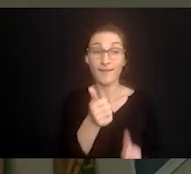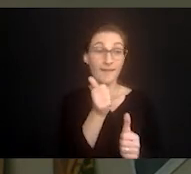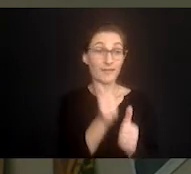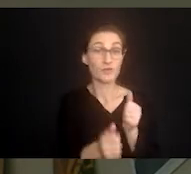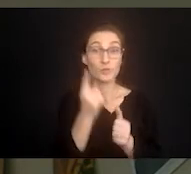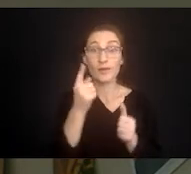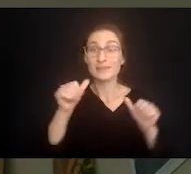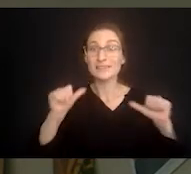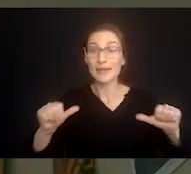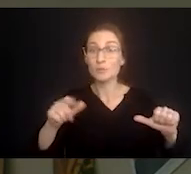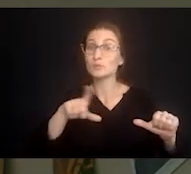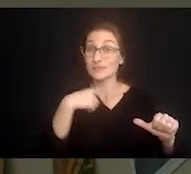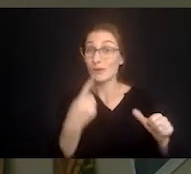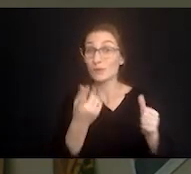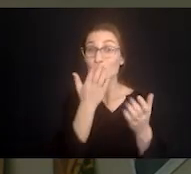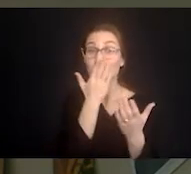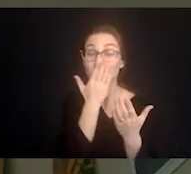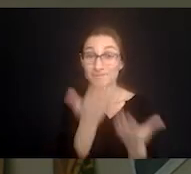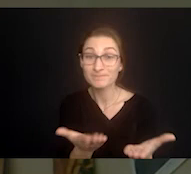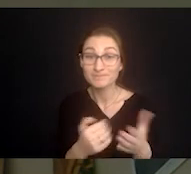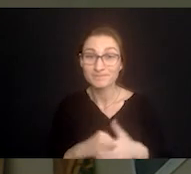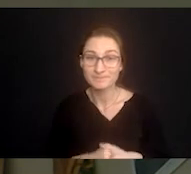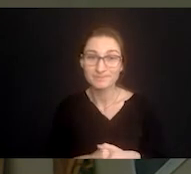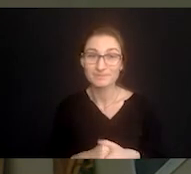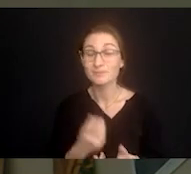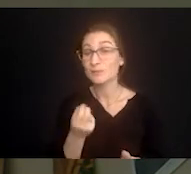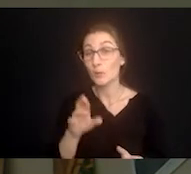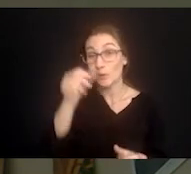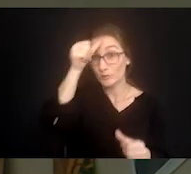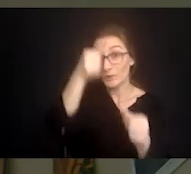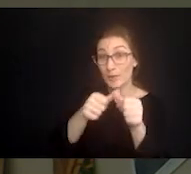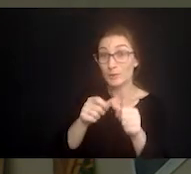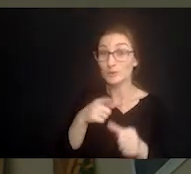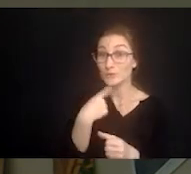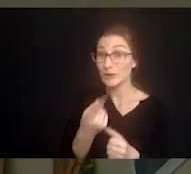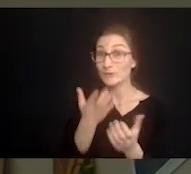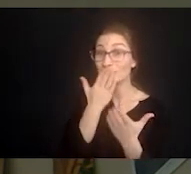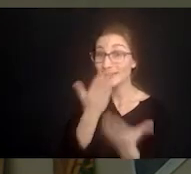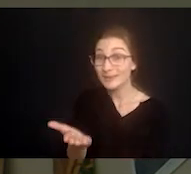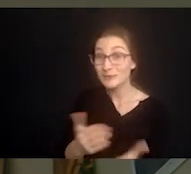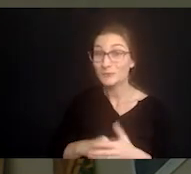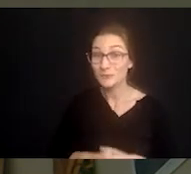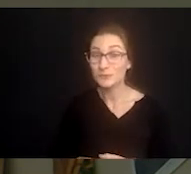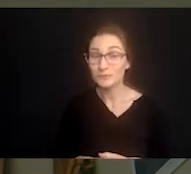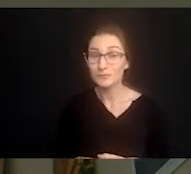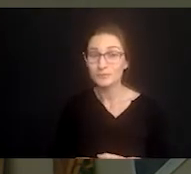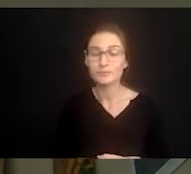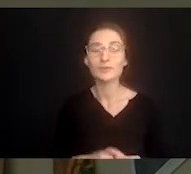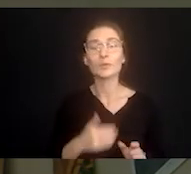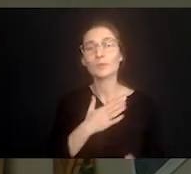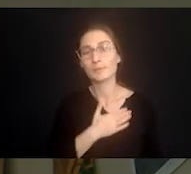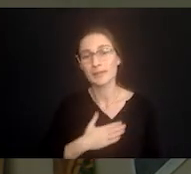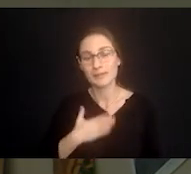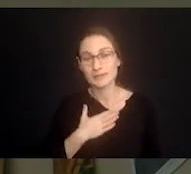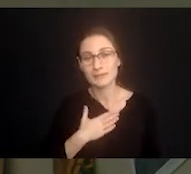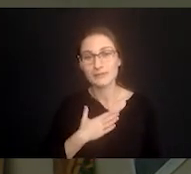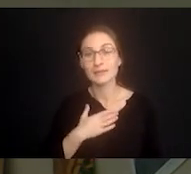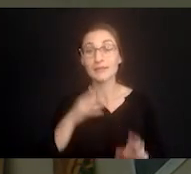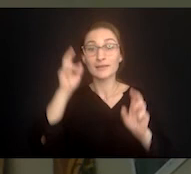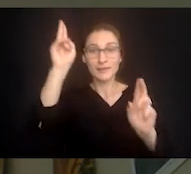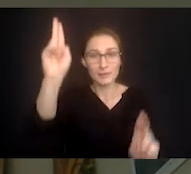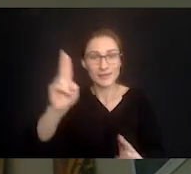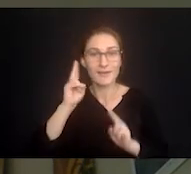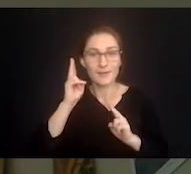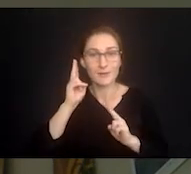is able to thank you or remembers to thank you so would you do me the